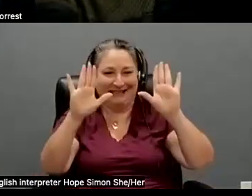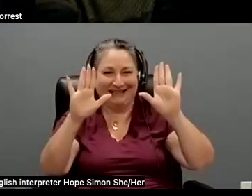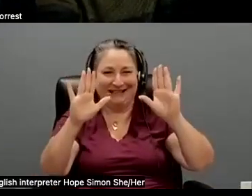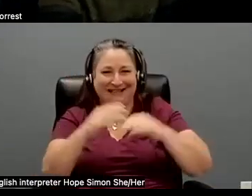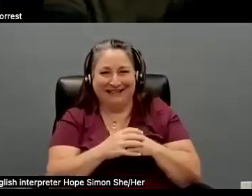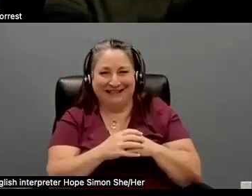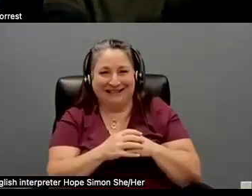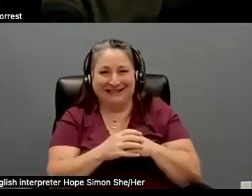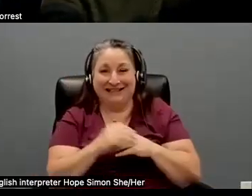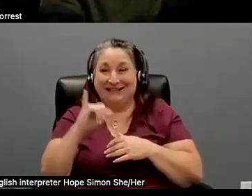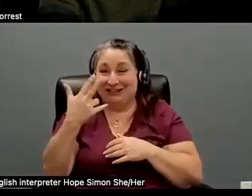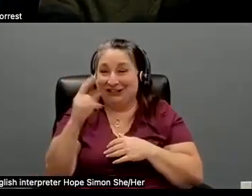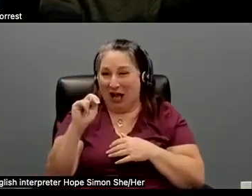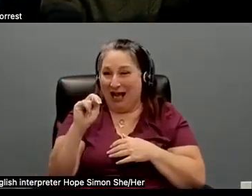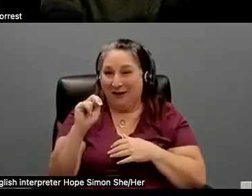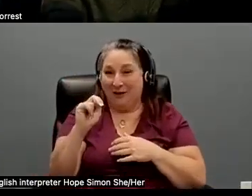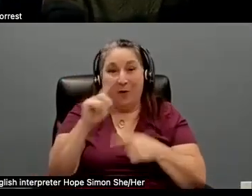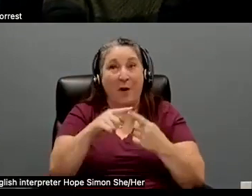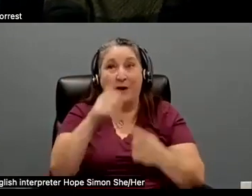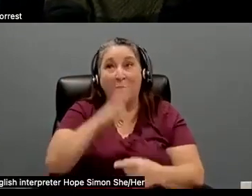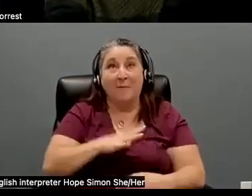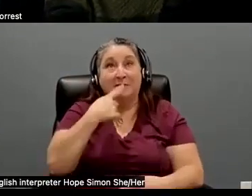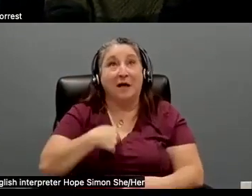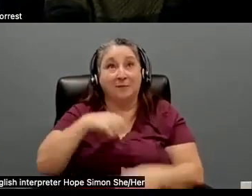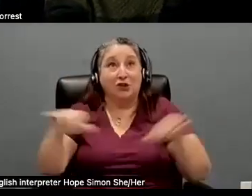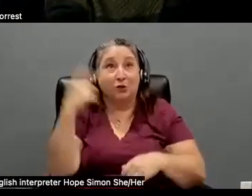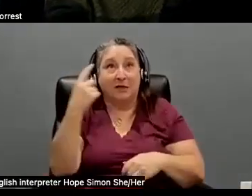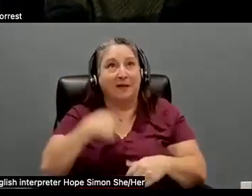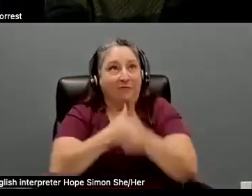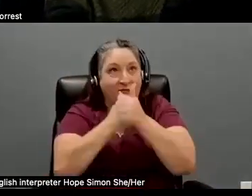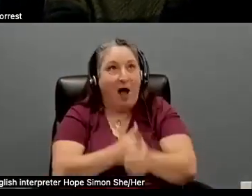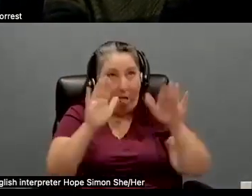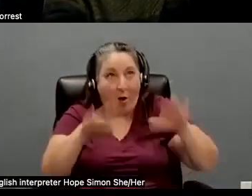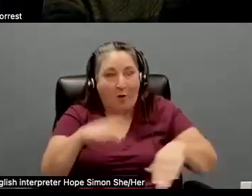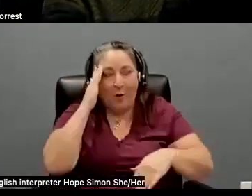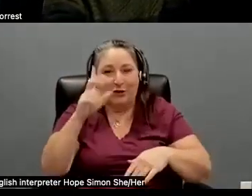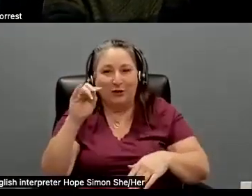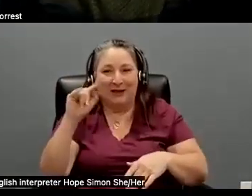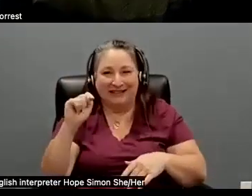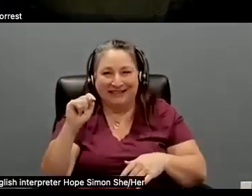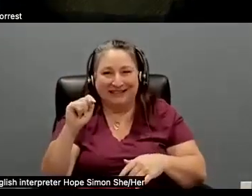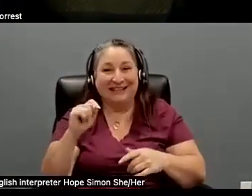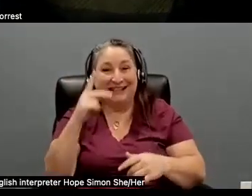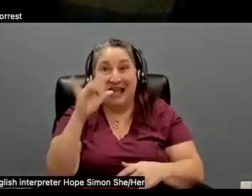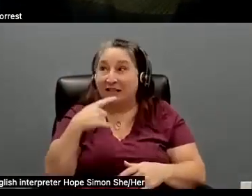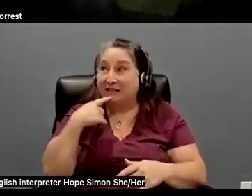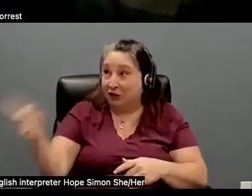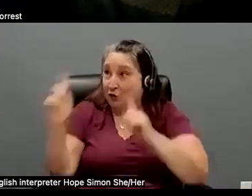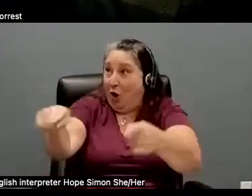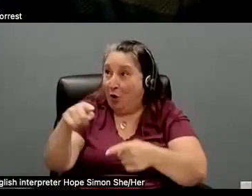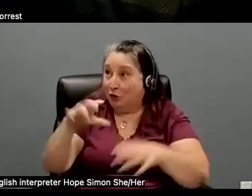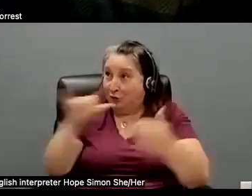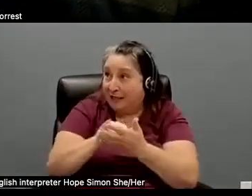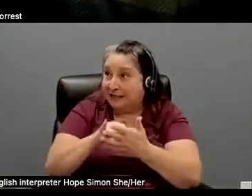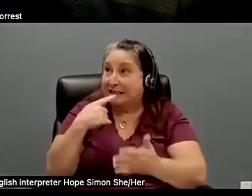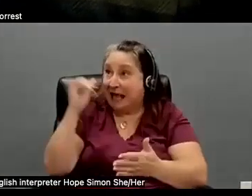I know when a woman tells you to do something, you just do it and ask questions. Kelly says, go here, do this,